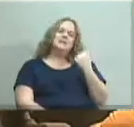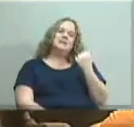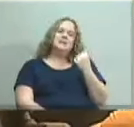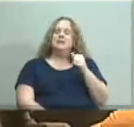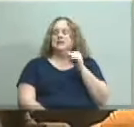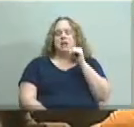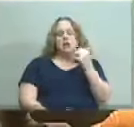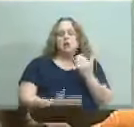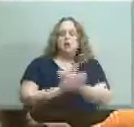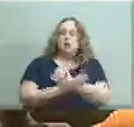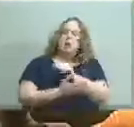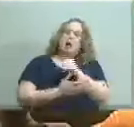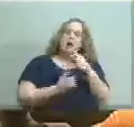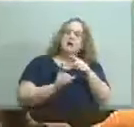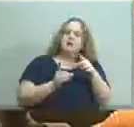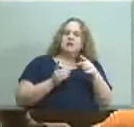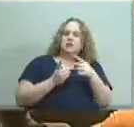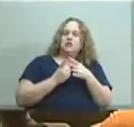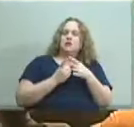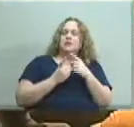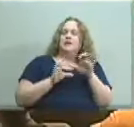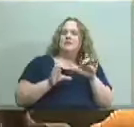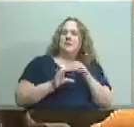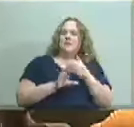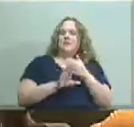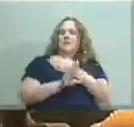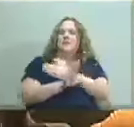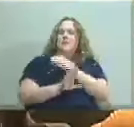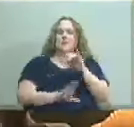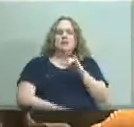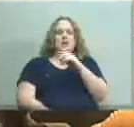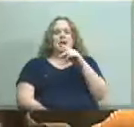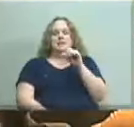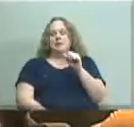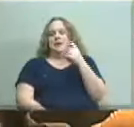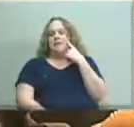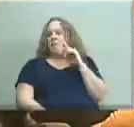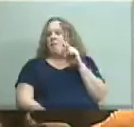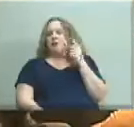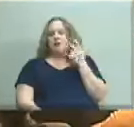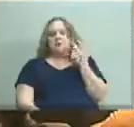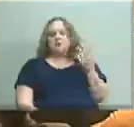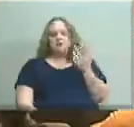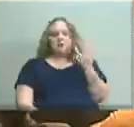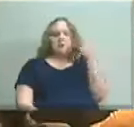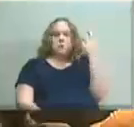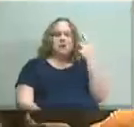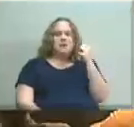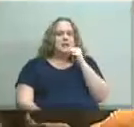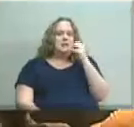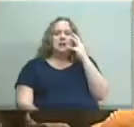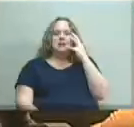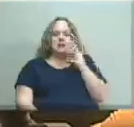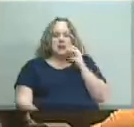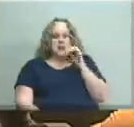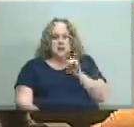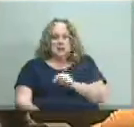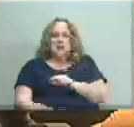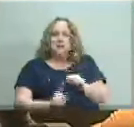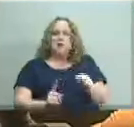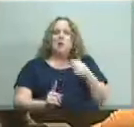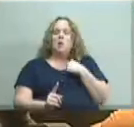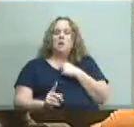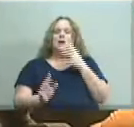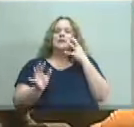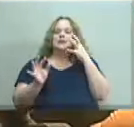districts have done it uh for a long period of time we jcps for whatever uh has not made that decision but with this we we